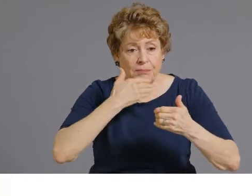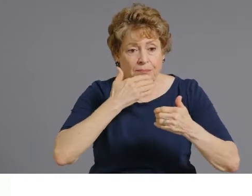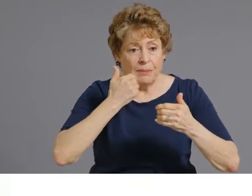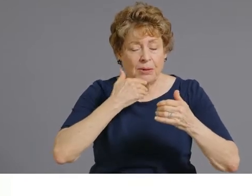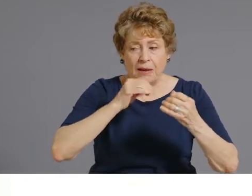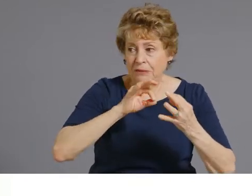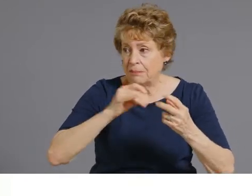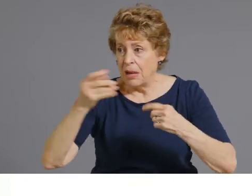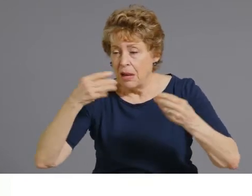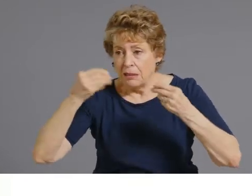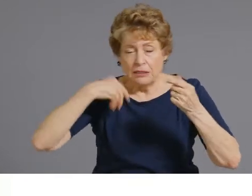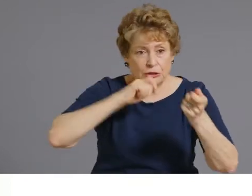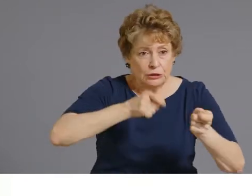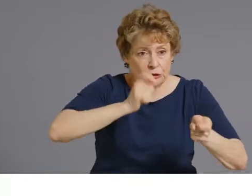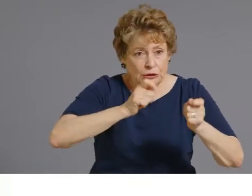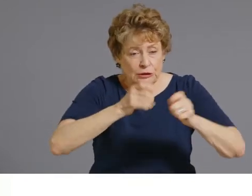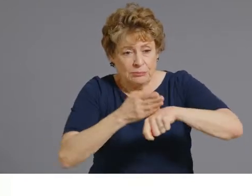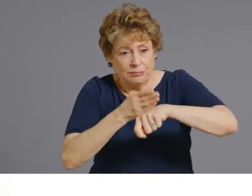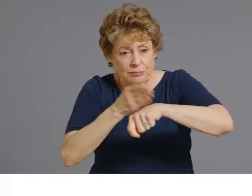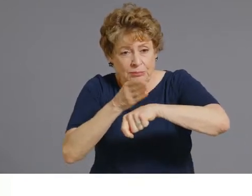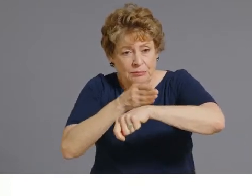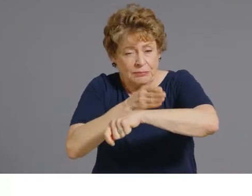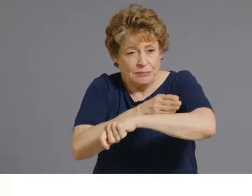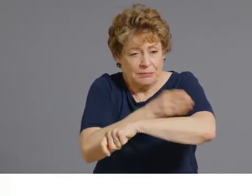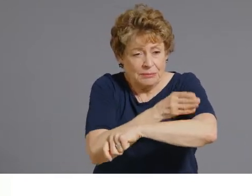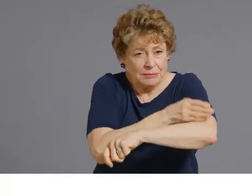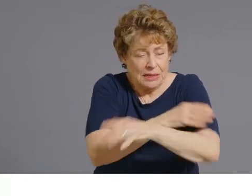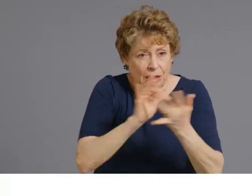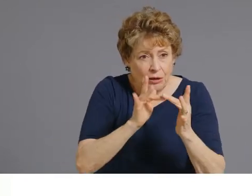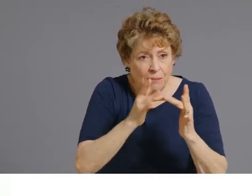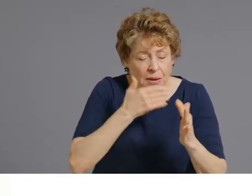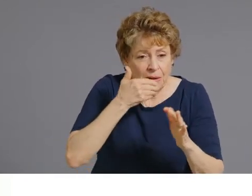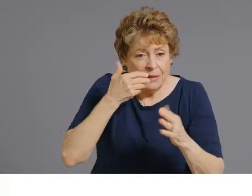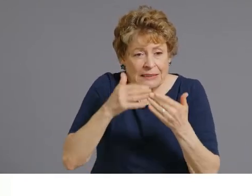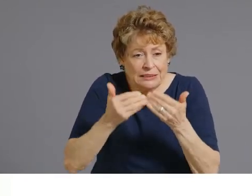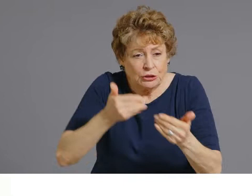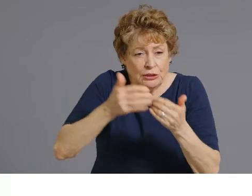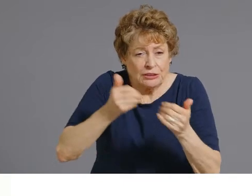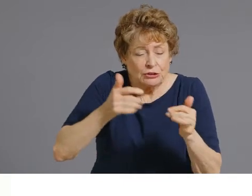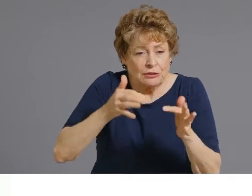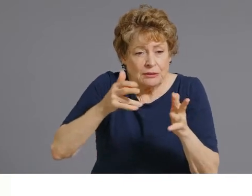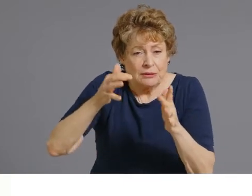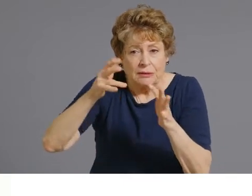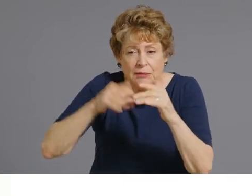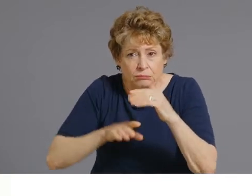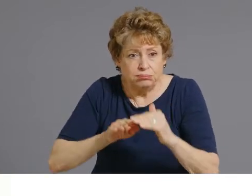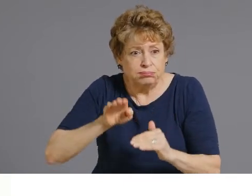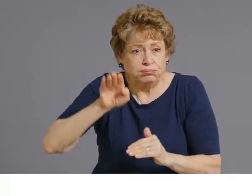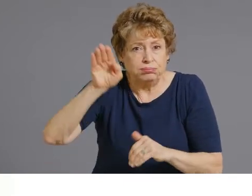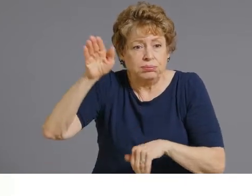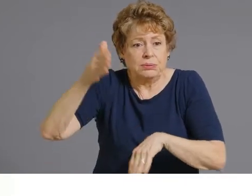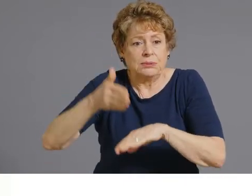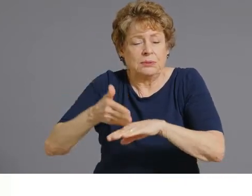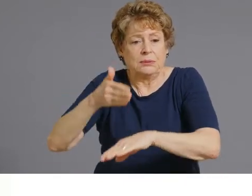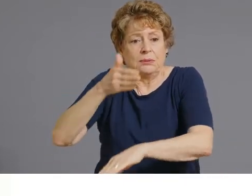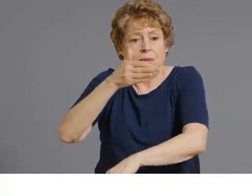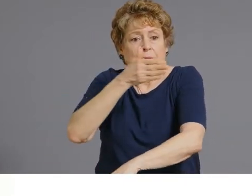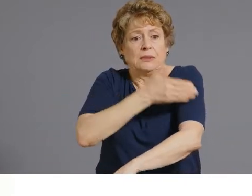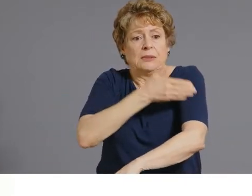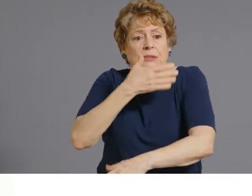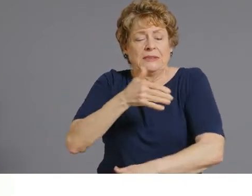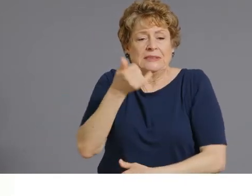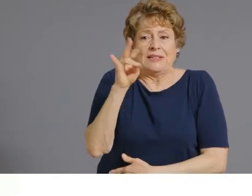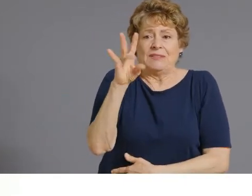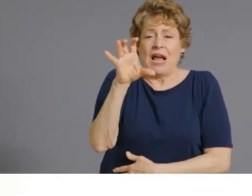improve the patient experience um to date it has managed more than 1700 vaccination events and has supported